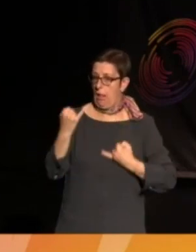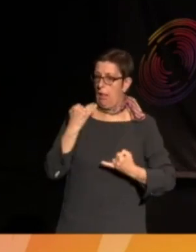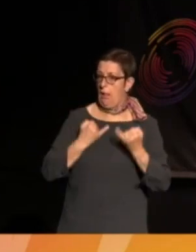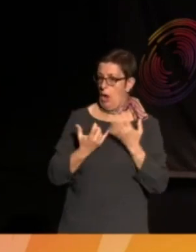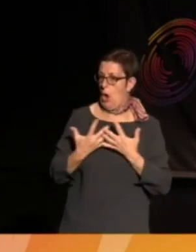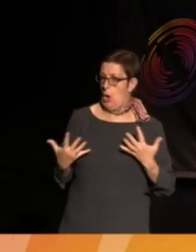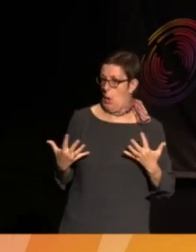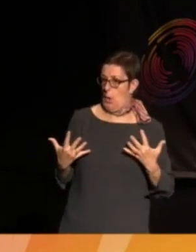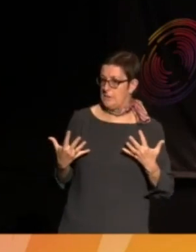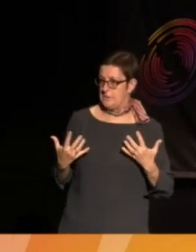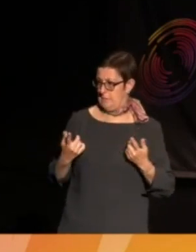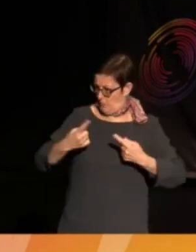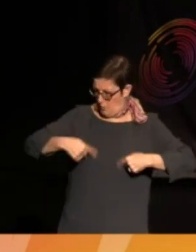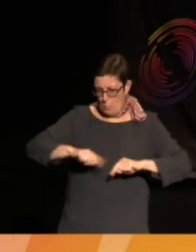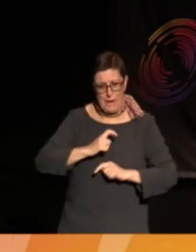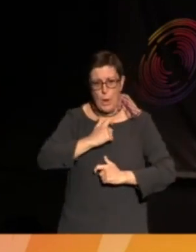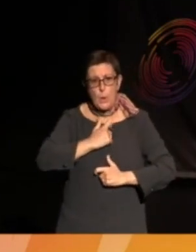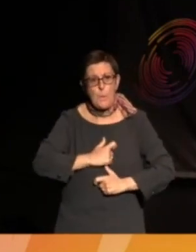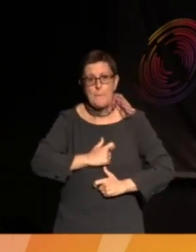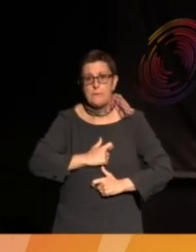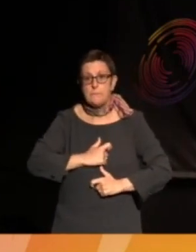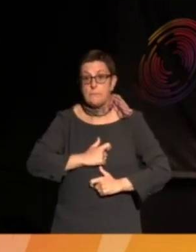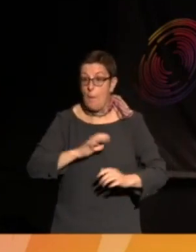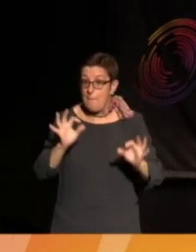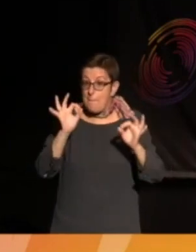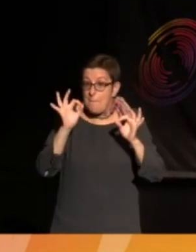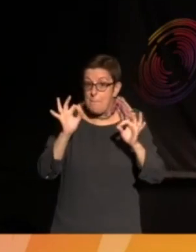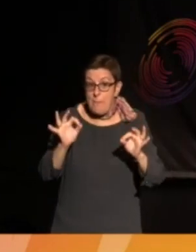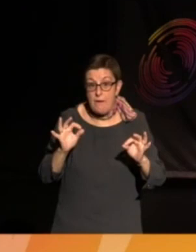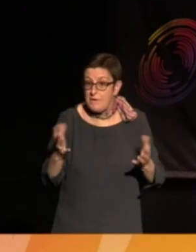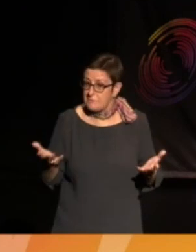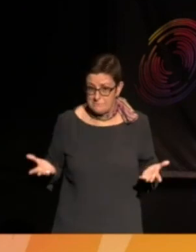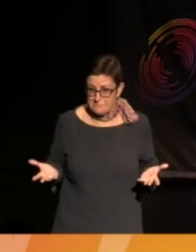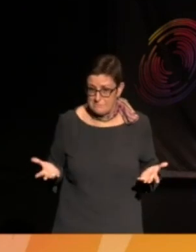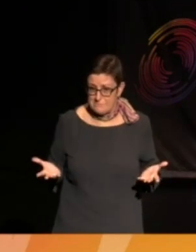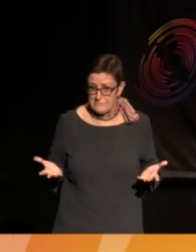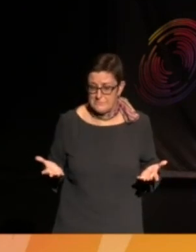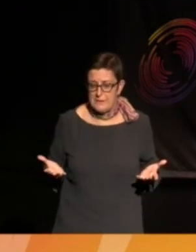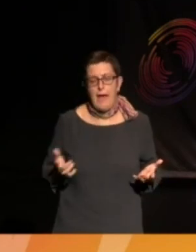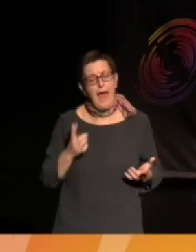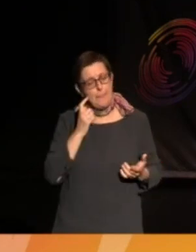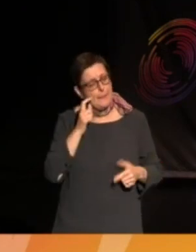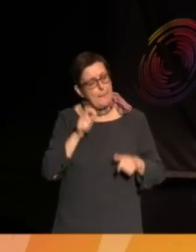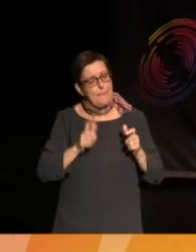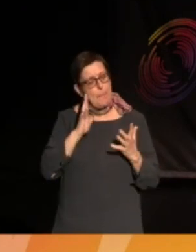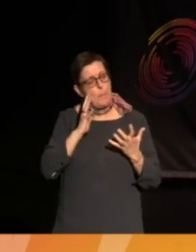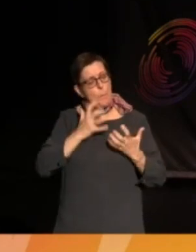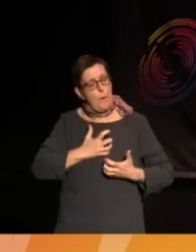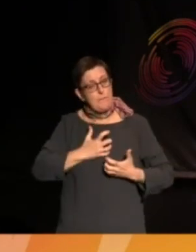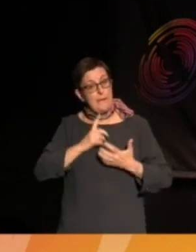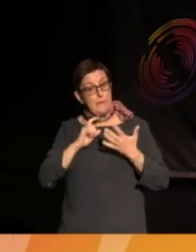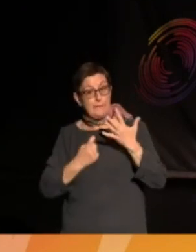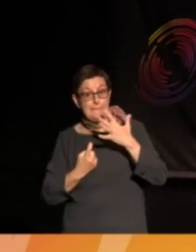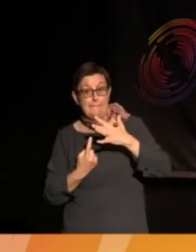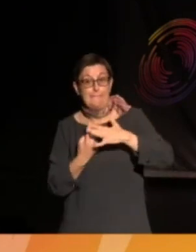And I think a lot of the reason why people don't step forward is that they're frightened that they'll get kind of pilloried for the slip-ups. Well, we